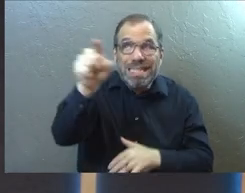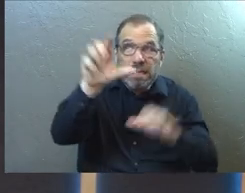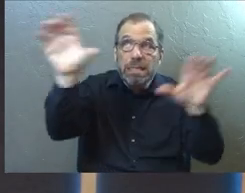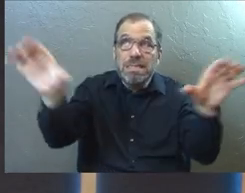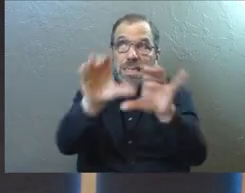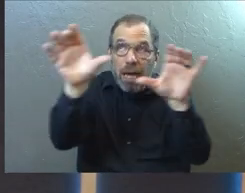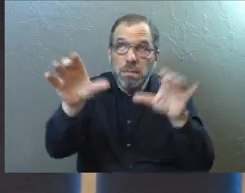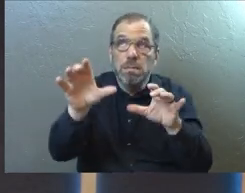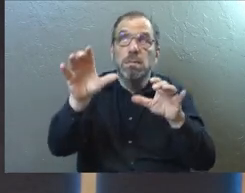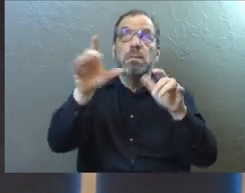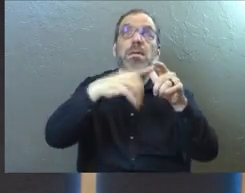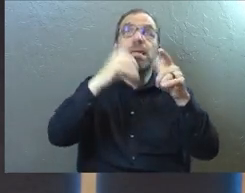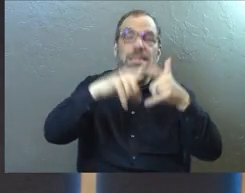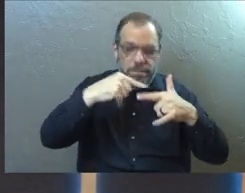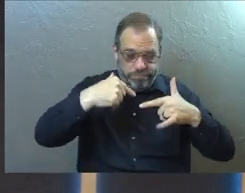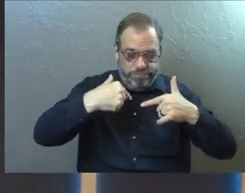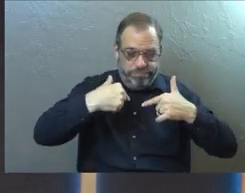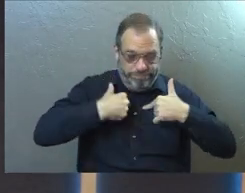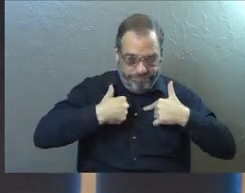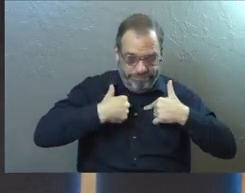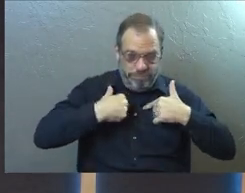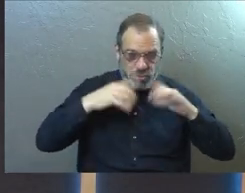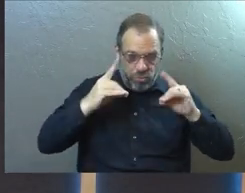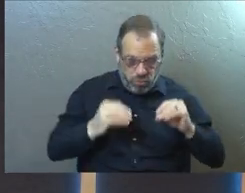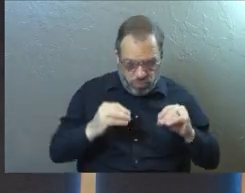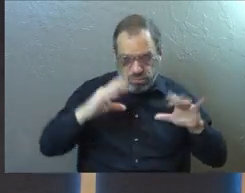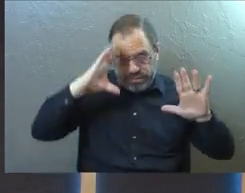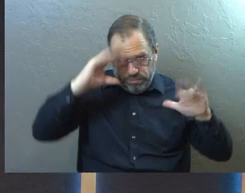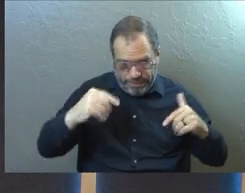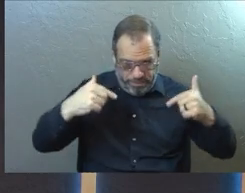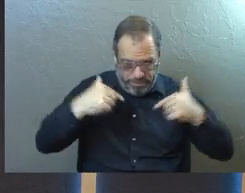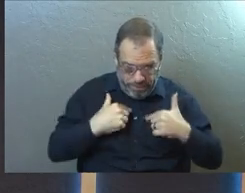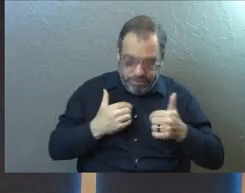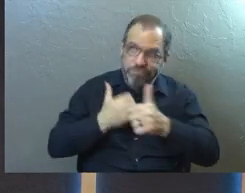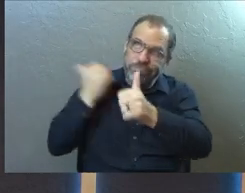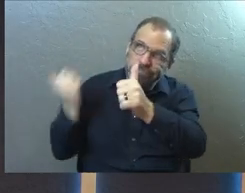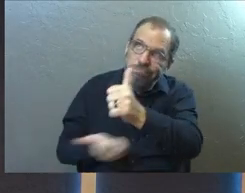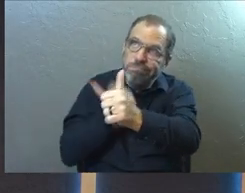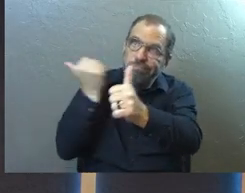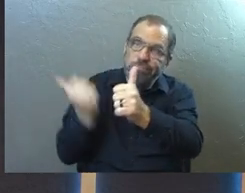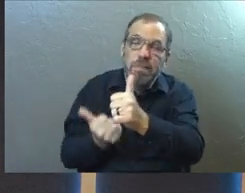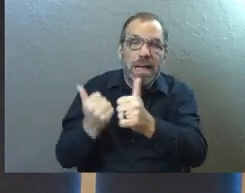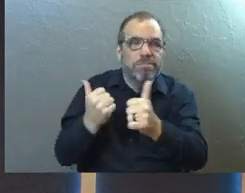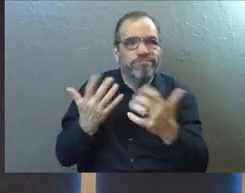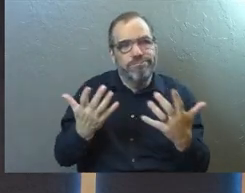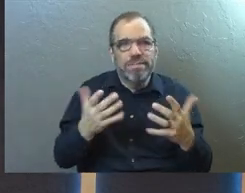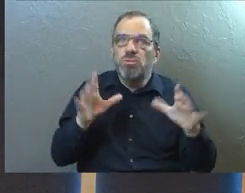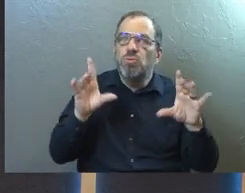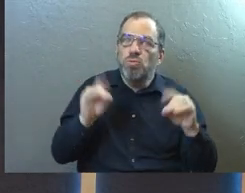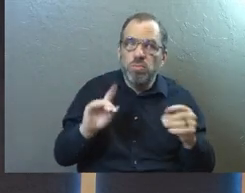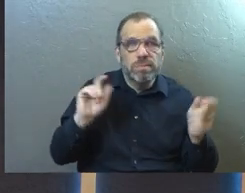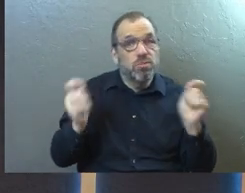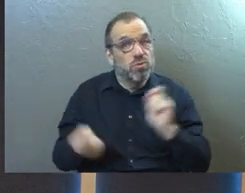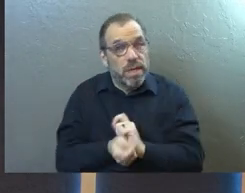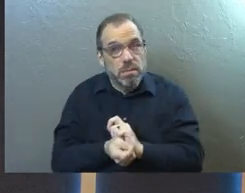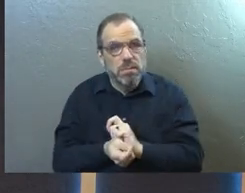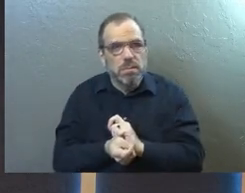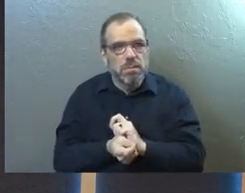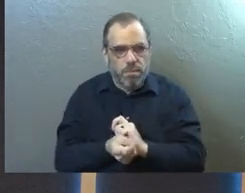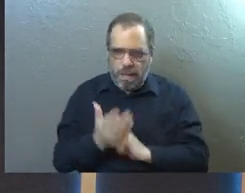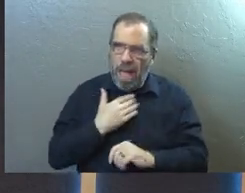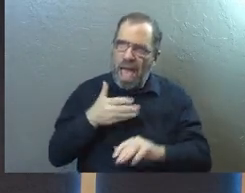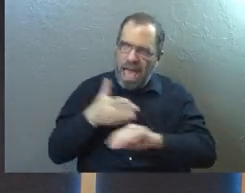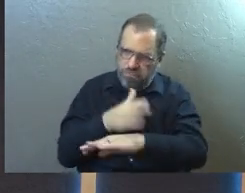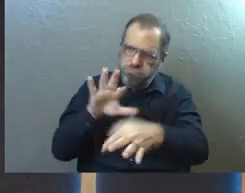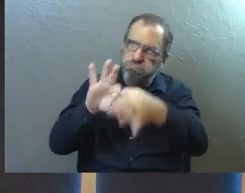he does and there's things that then we are expected to do. There's ways that we're expected to follow and things that we are supposed to do and change about